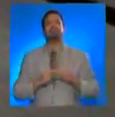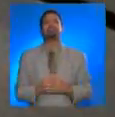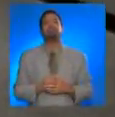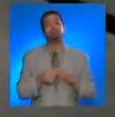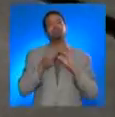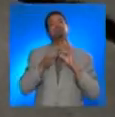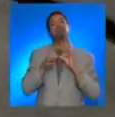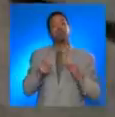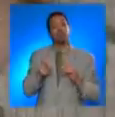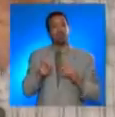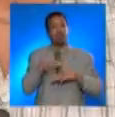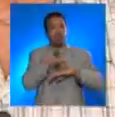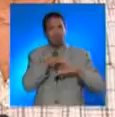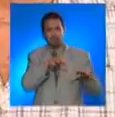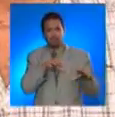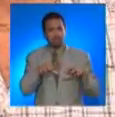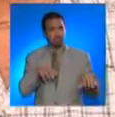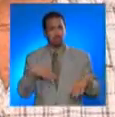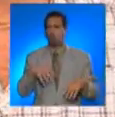everywhere.